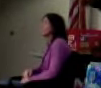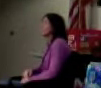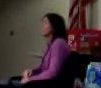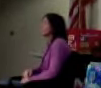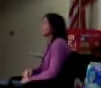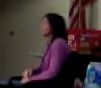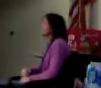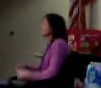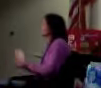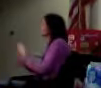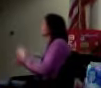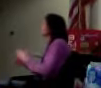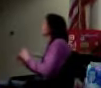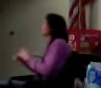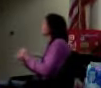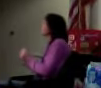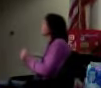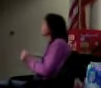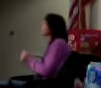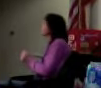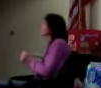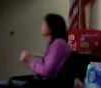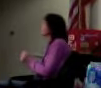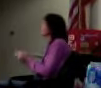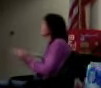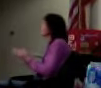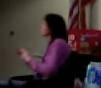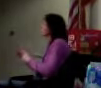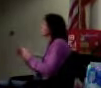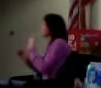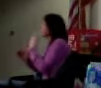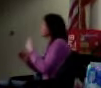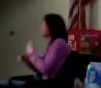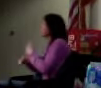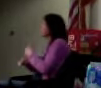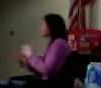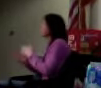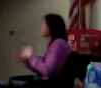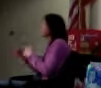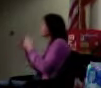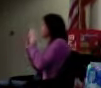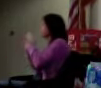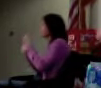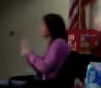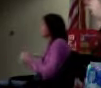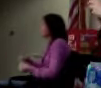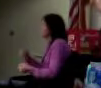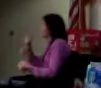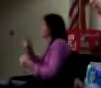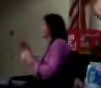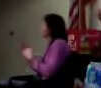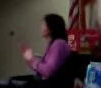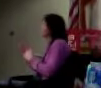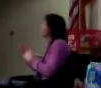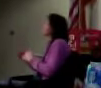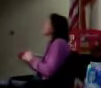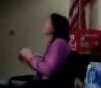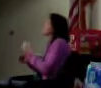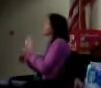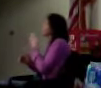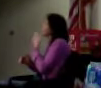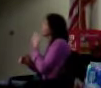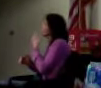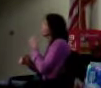So there's this piece that goes along with this. We want to sort of start looking at data. And you can look at something as simple as favorite meals and say,